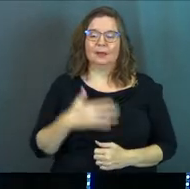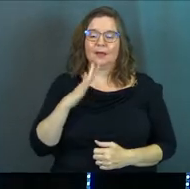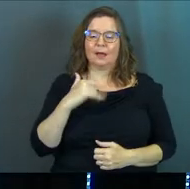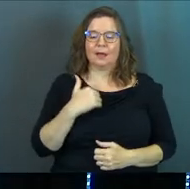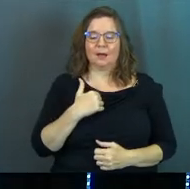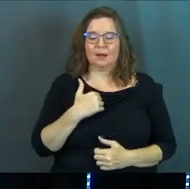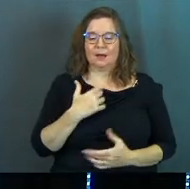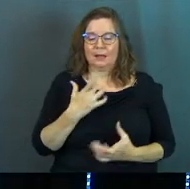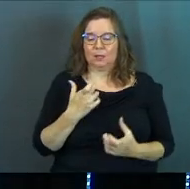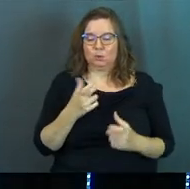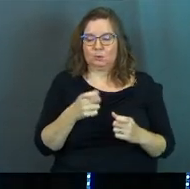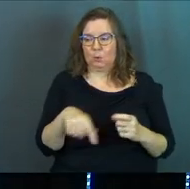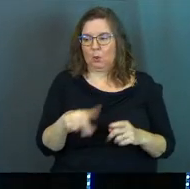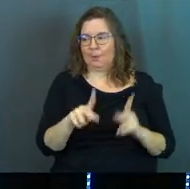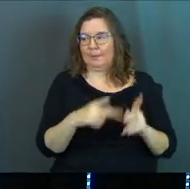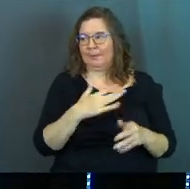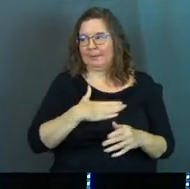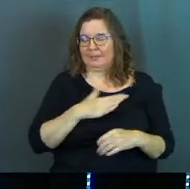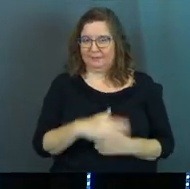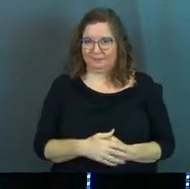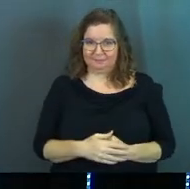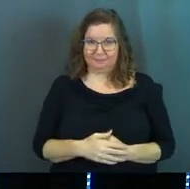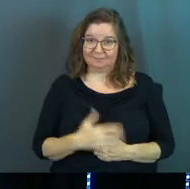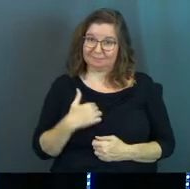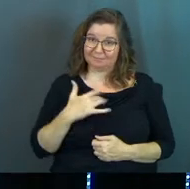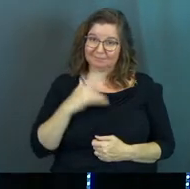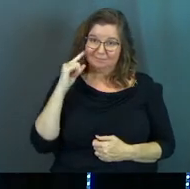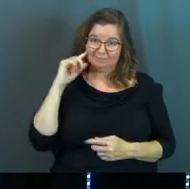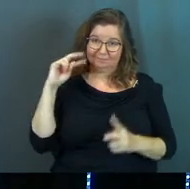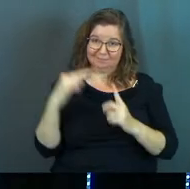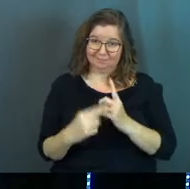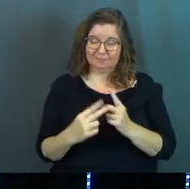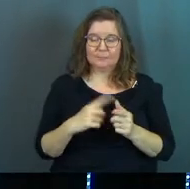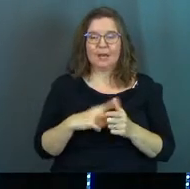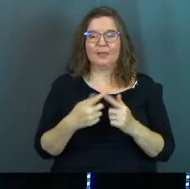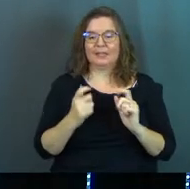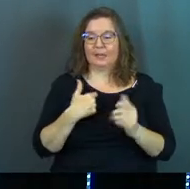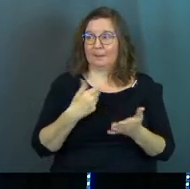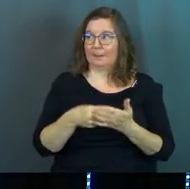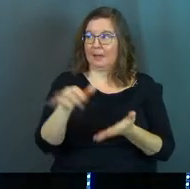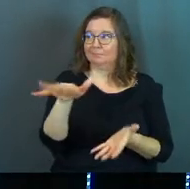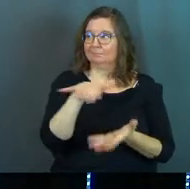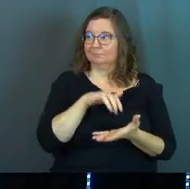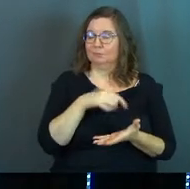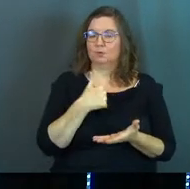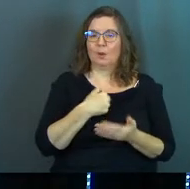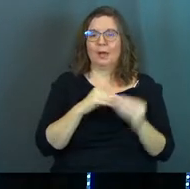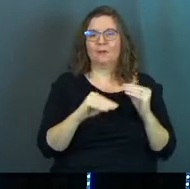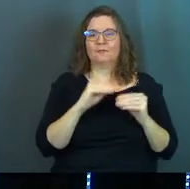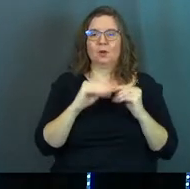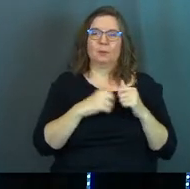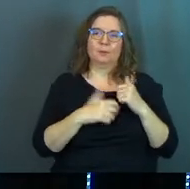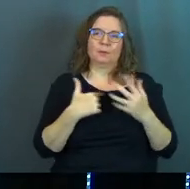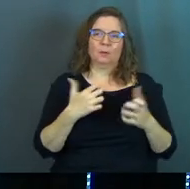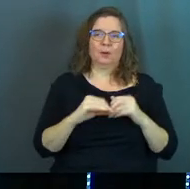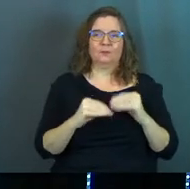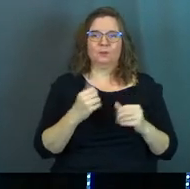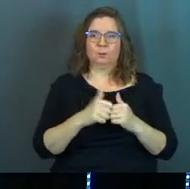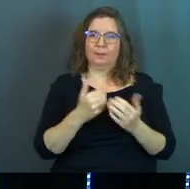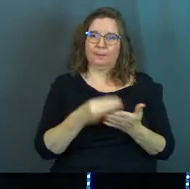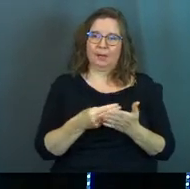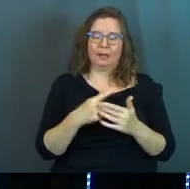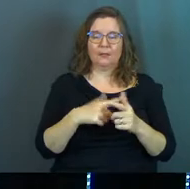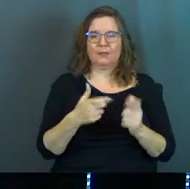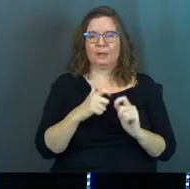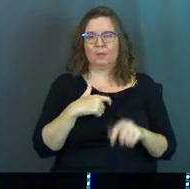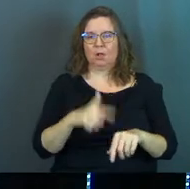God, I just, I'd like you to deal with those people, please. Right? And then give me some money so I can fix all the problems that I want to fix with money